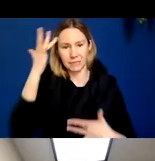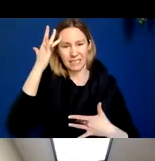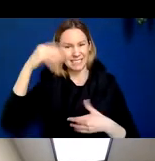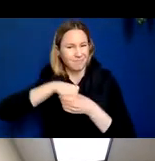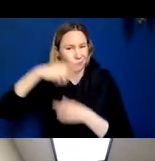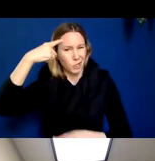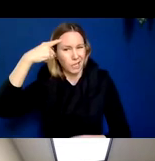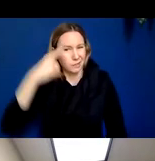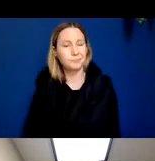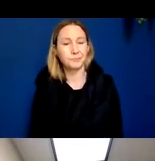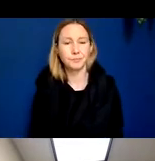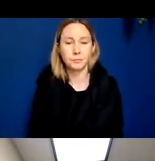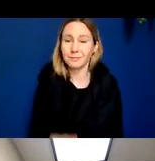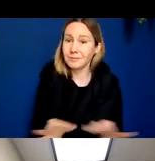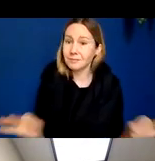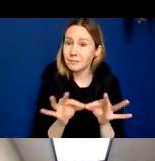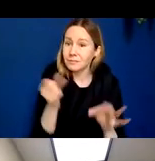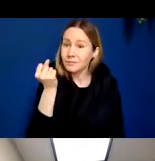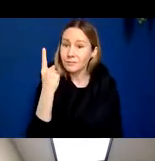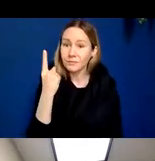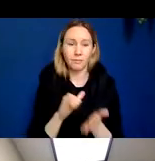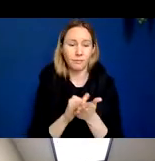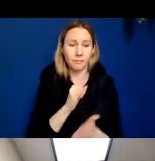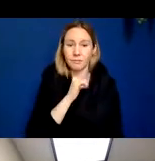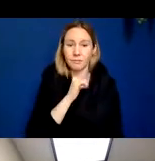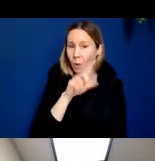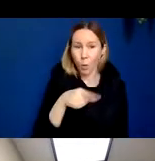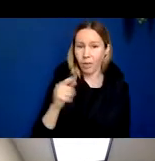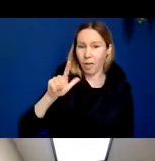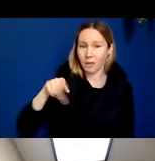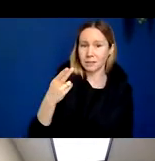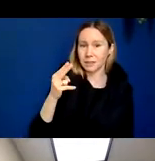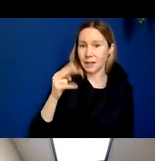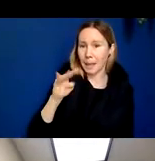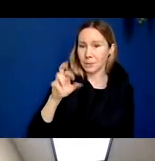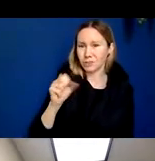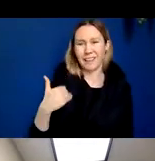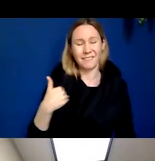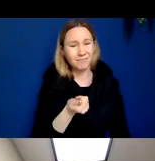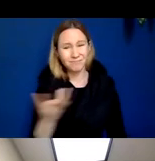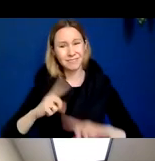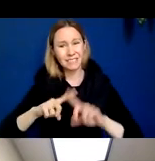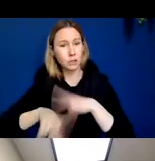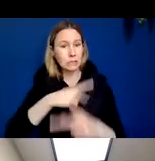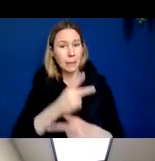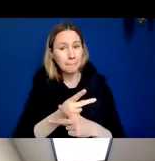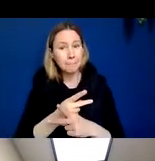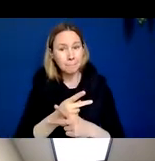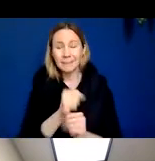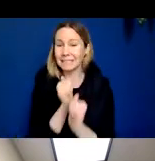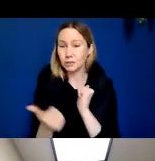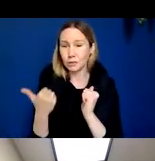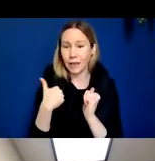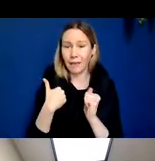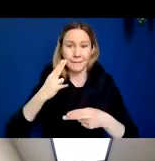But it's important to understand, I think, that beyond Alzheimer's, there's many other types of neurodegenerative diseases, each one having their